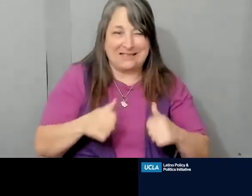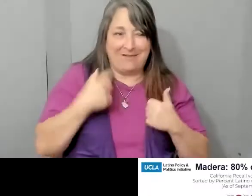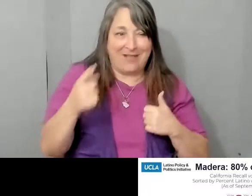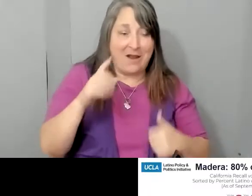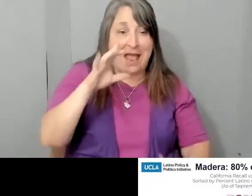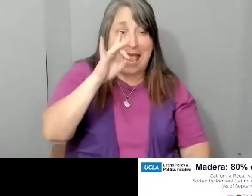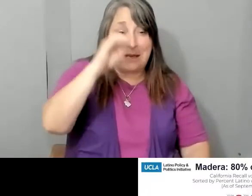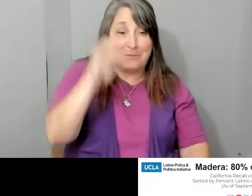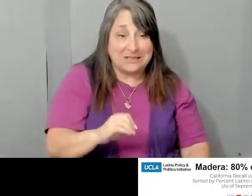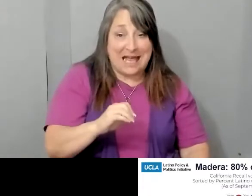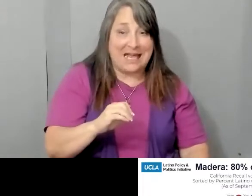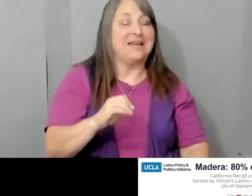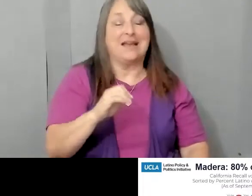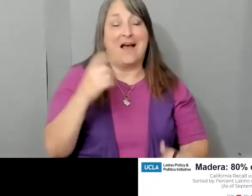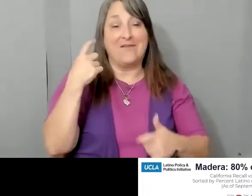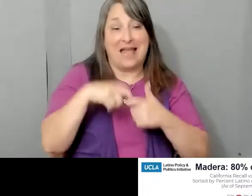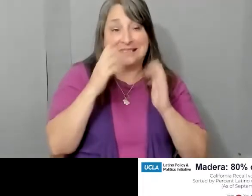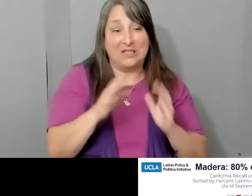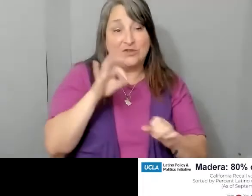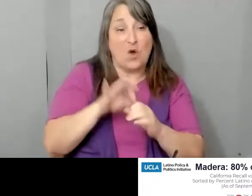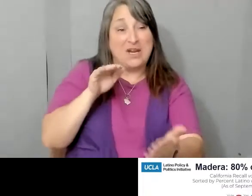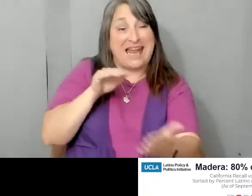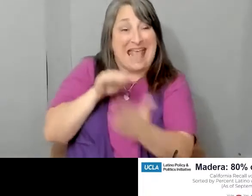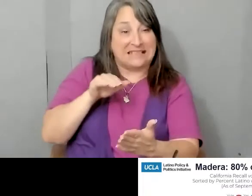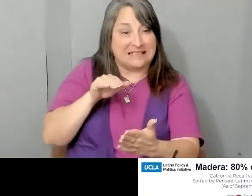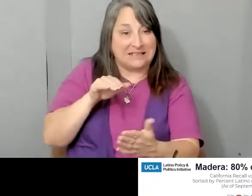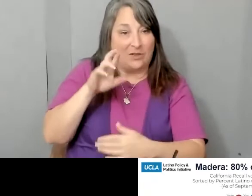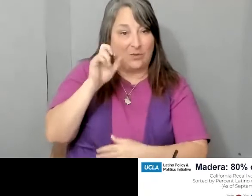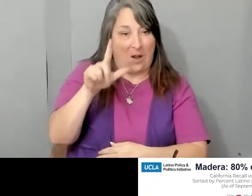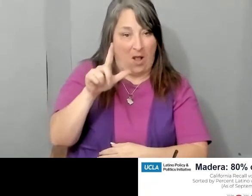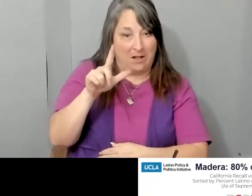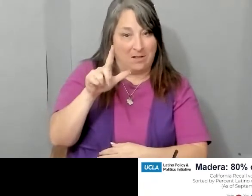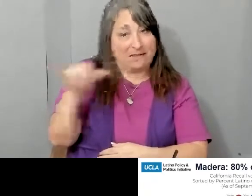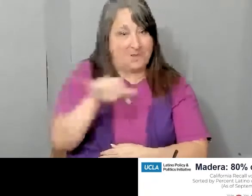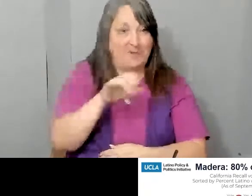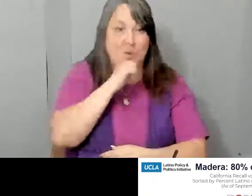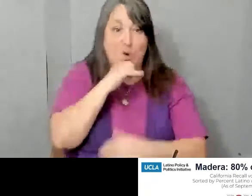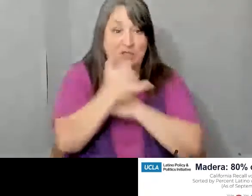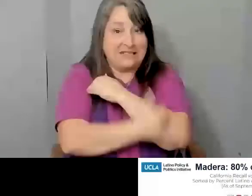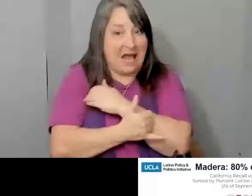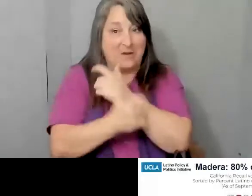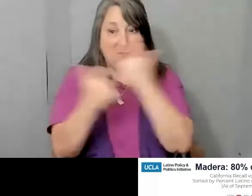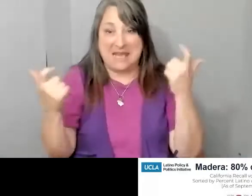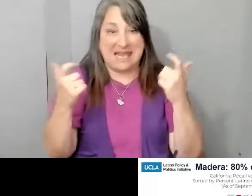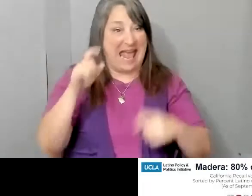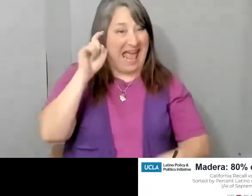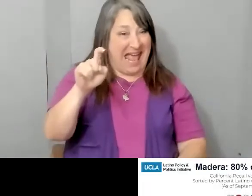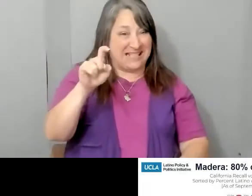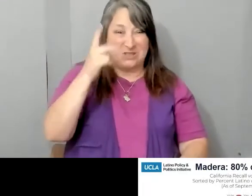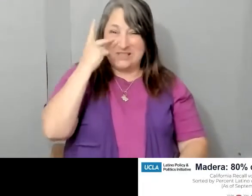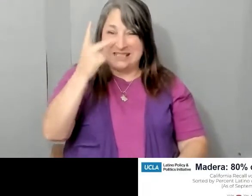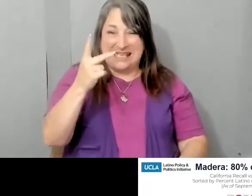Latinos voted against recall. This, similar to Orange County, is a big X. You just see a huge